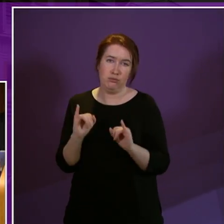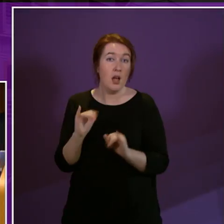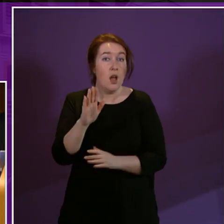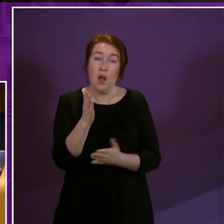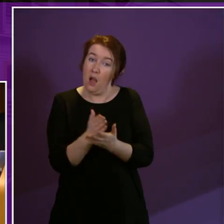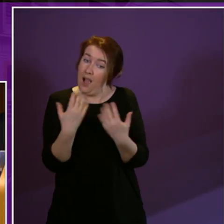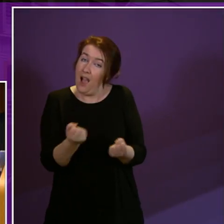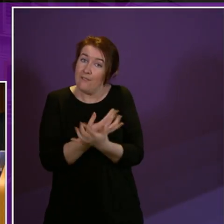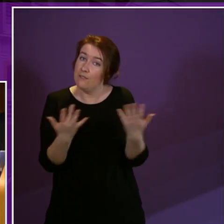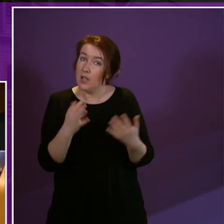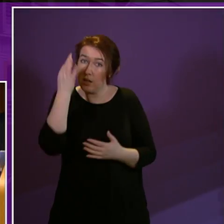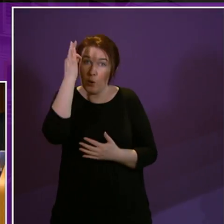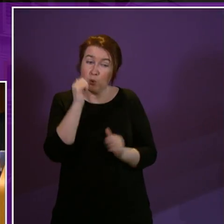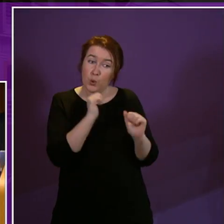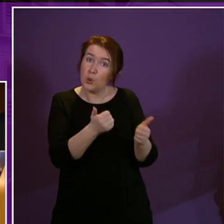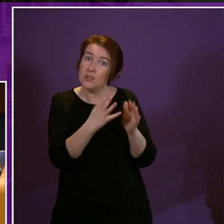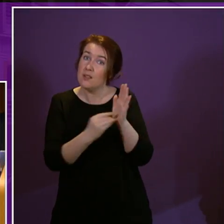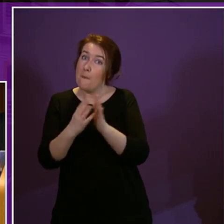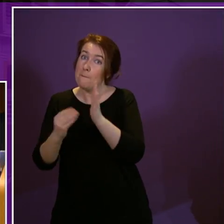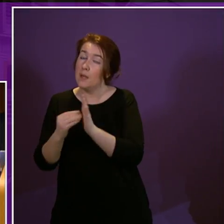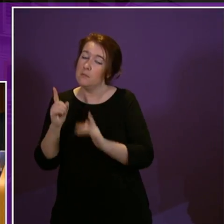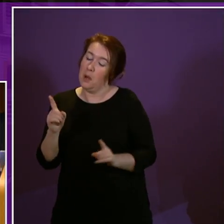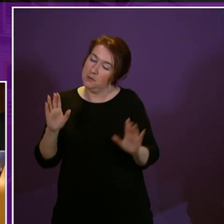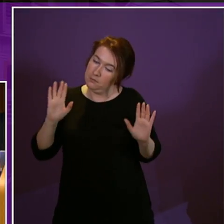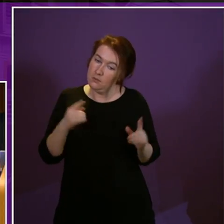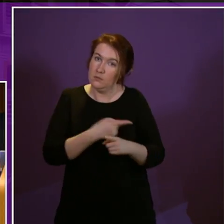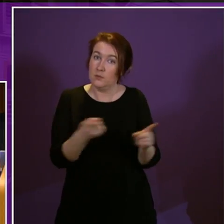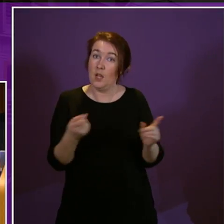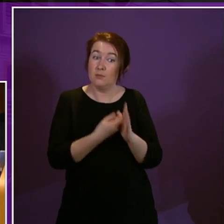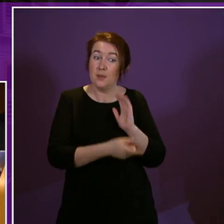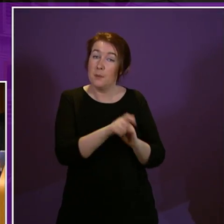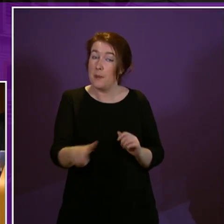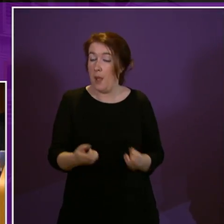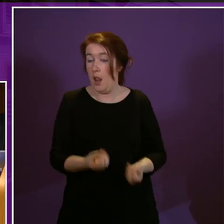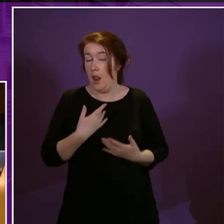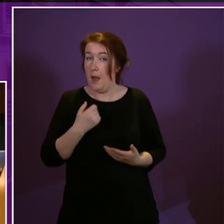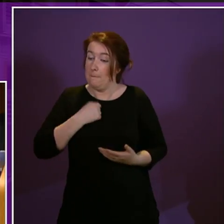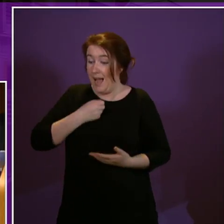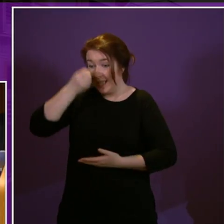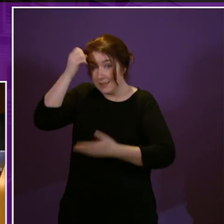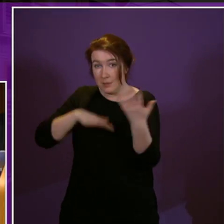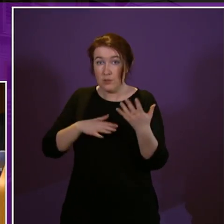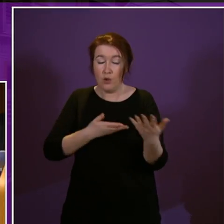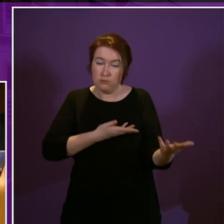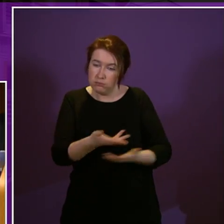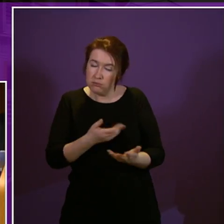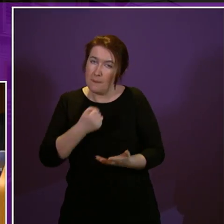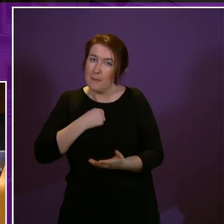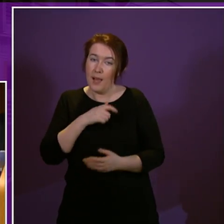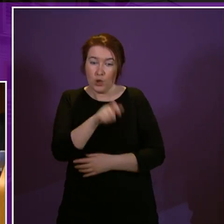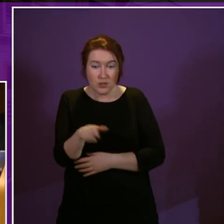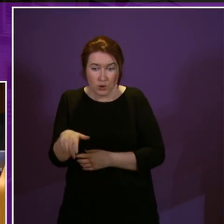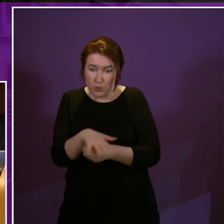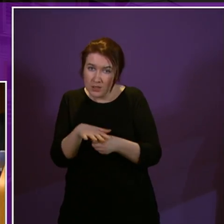examples in councils where they are doing things right but this certainly in my experience of dealing with constituents with